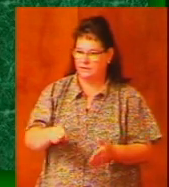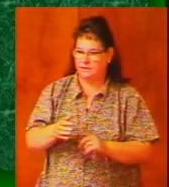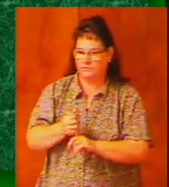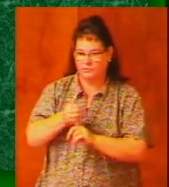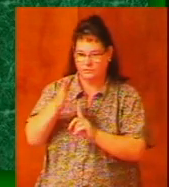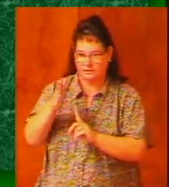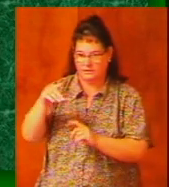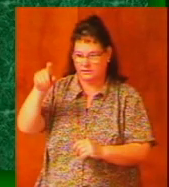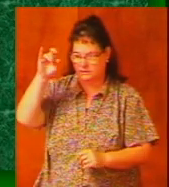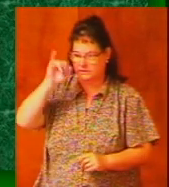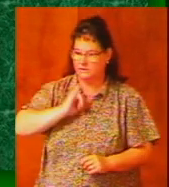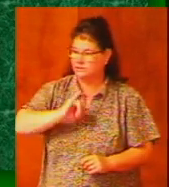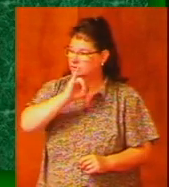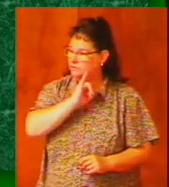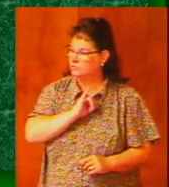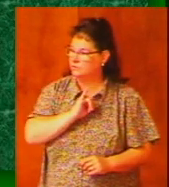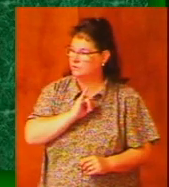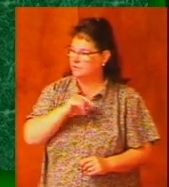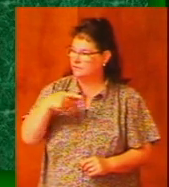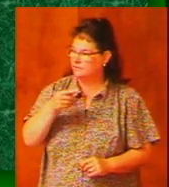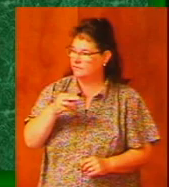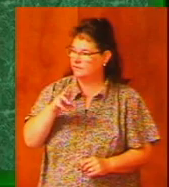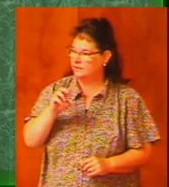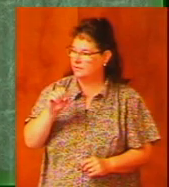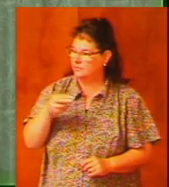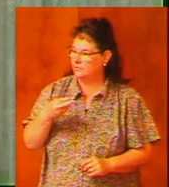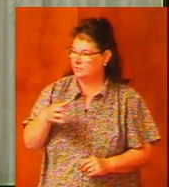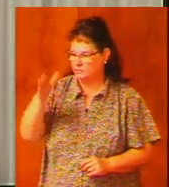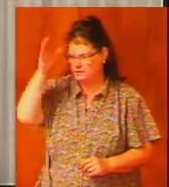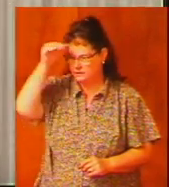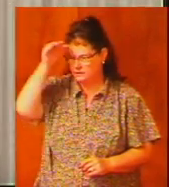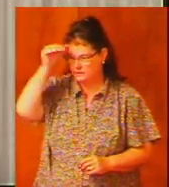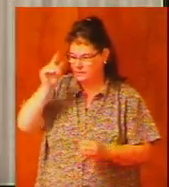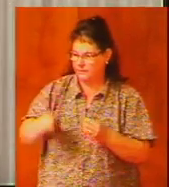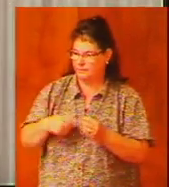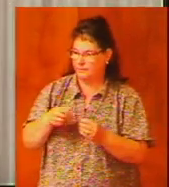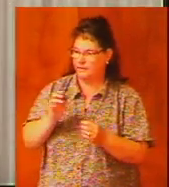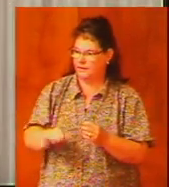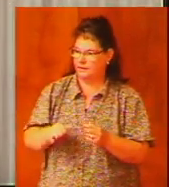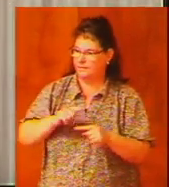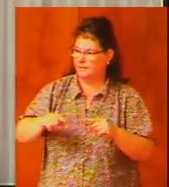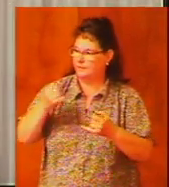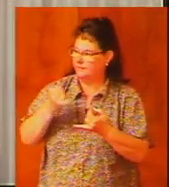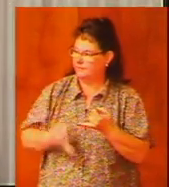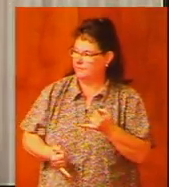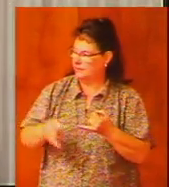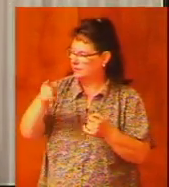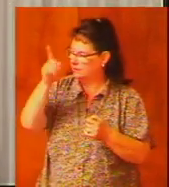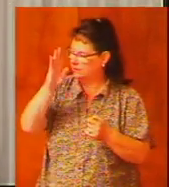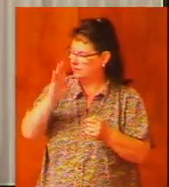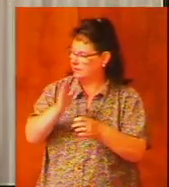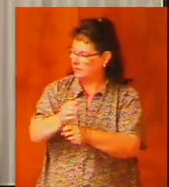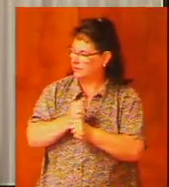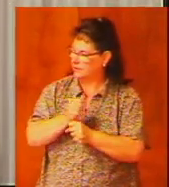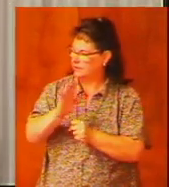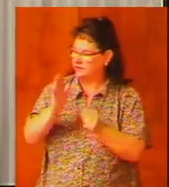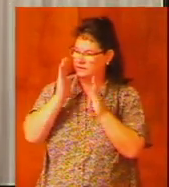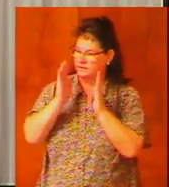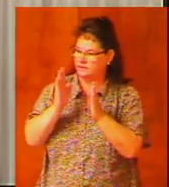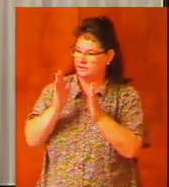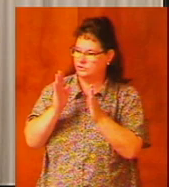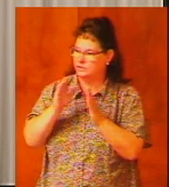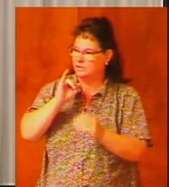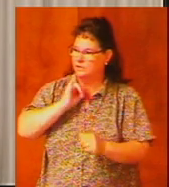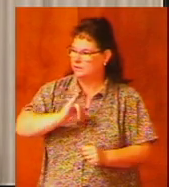go. Pharaoh was stubborn about that. But finally, God got his attention and the